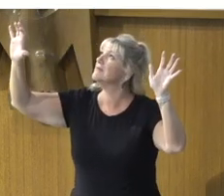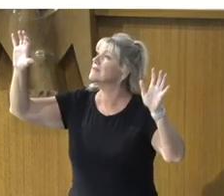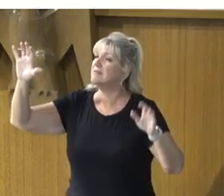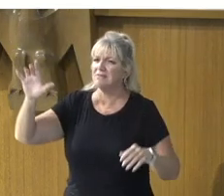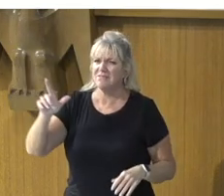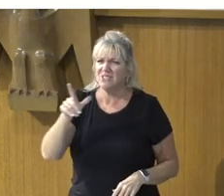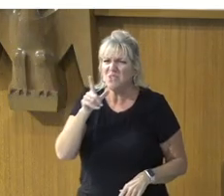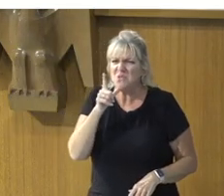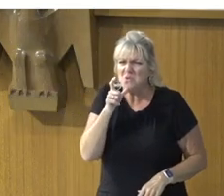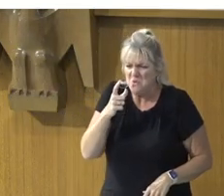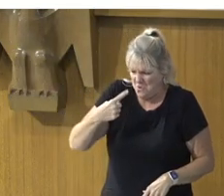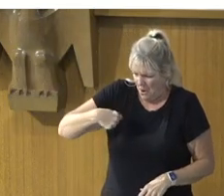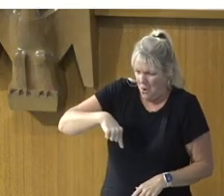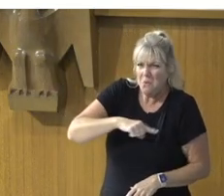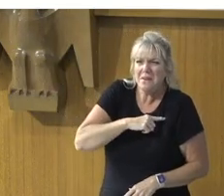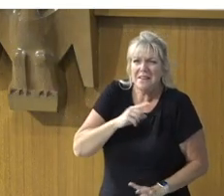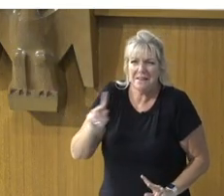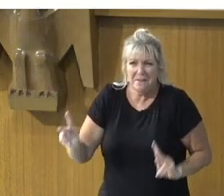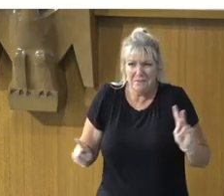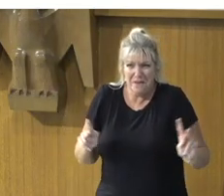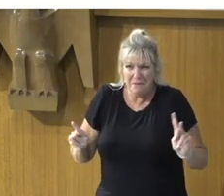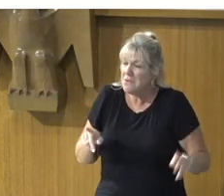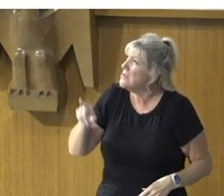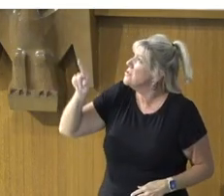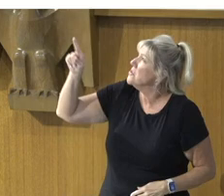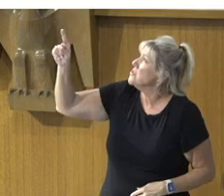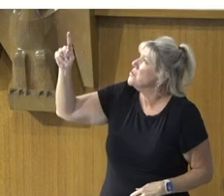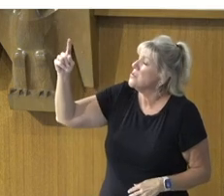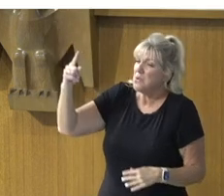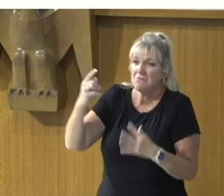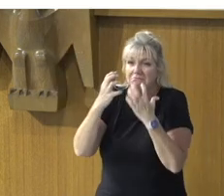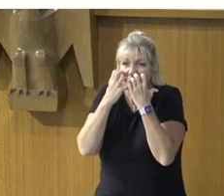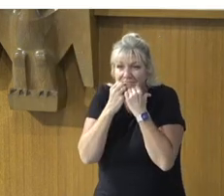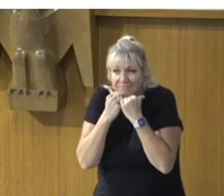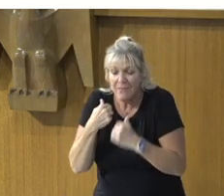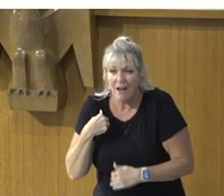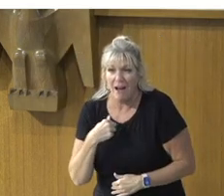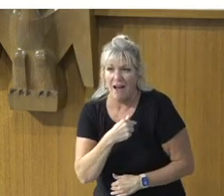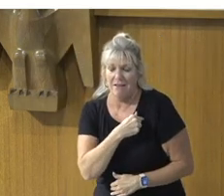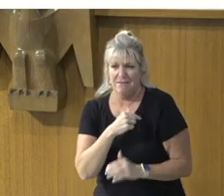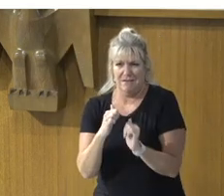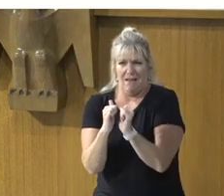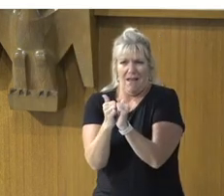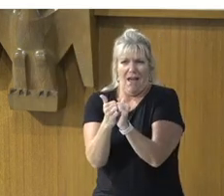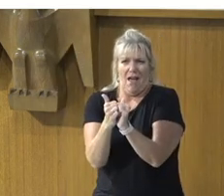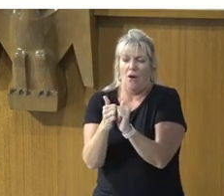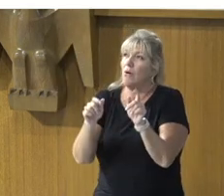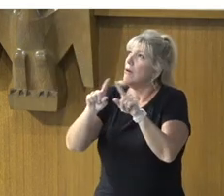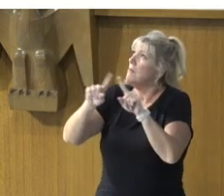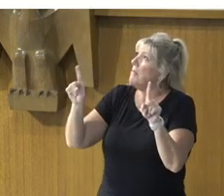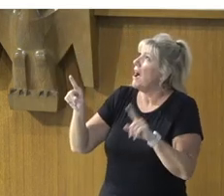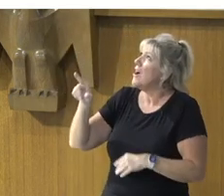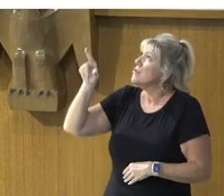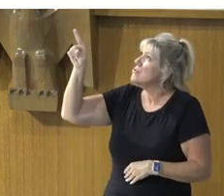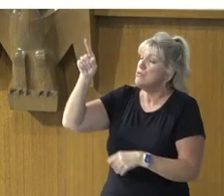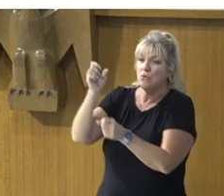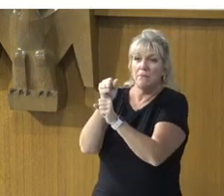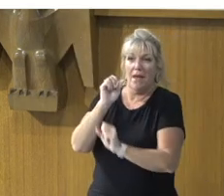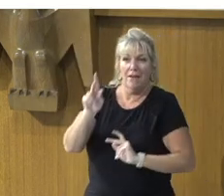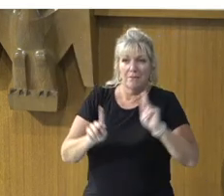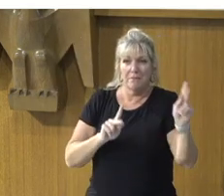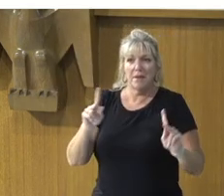are mindful of them, mortals that you care for them? Yet you have made them little lower than the angels,